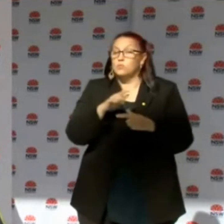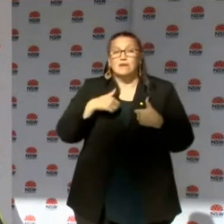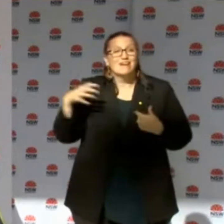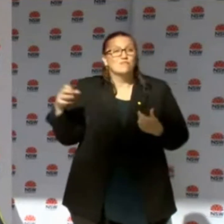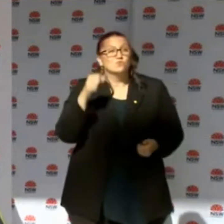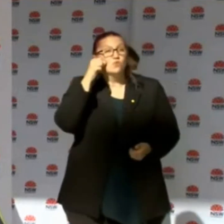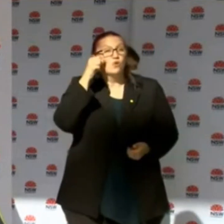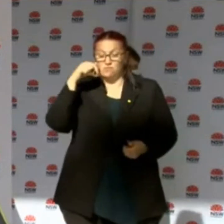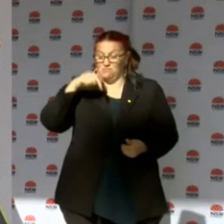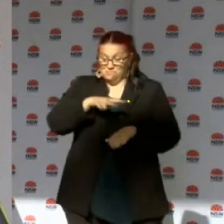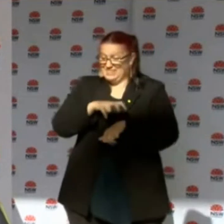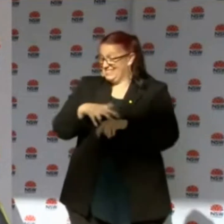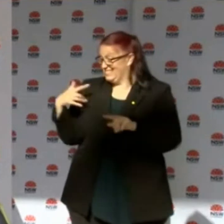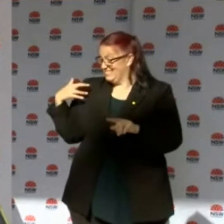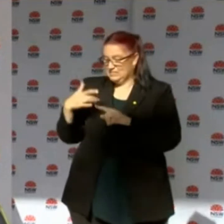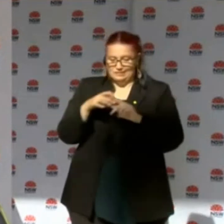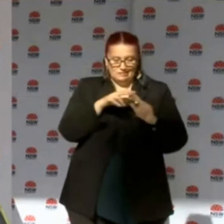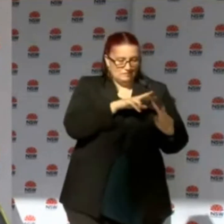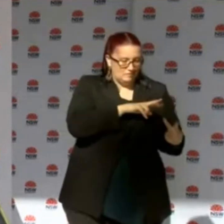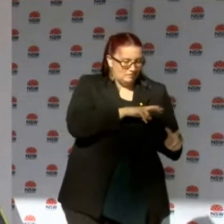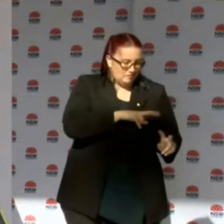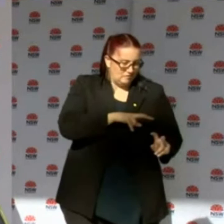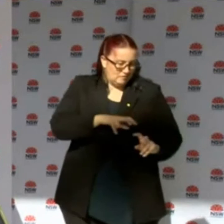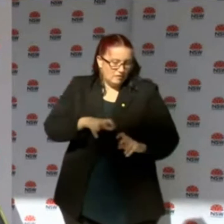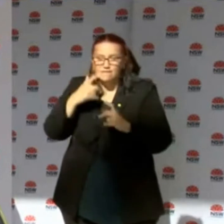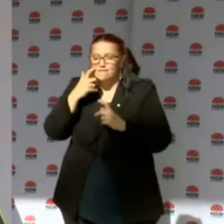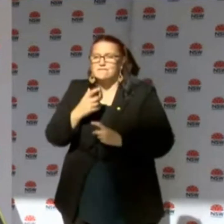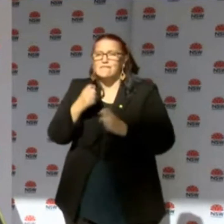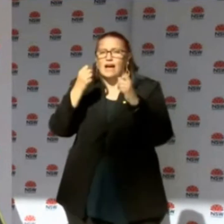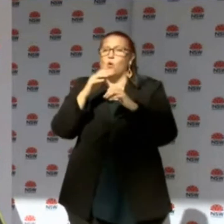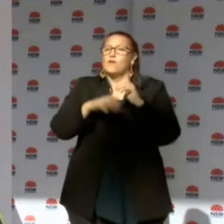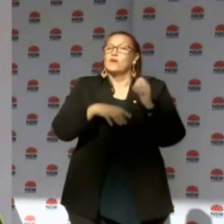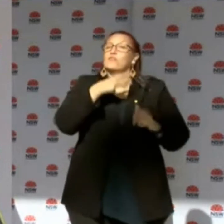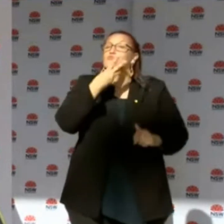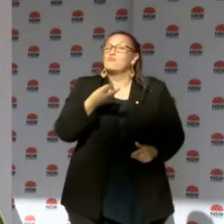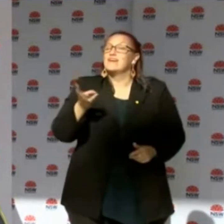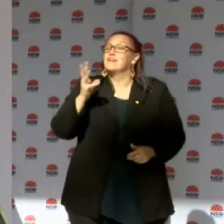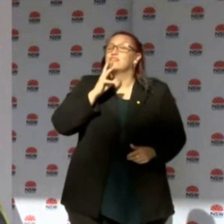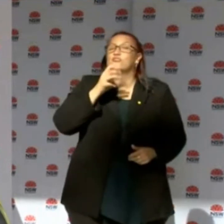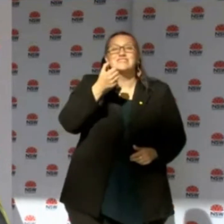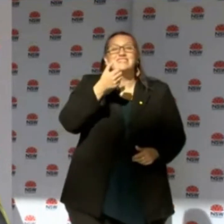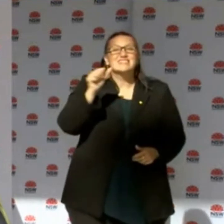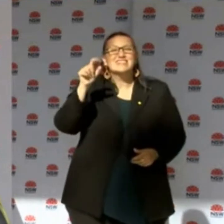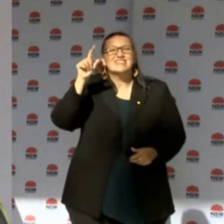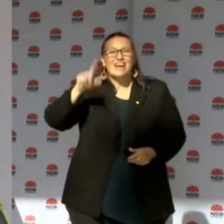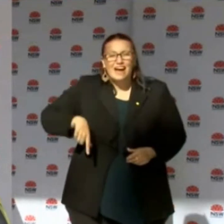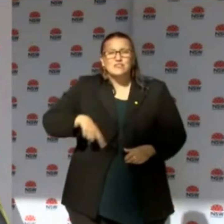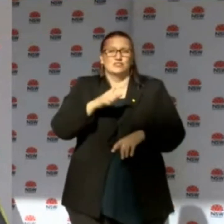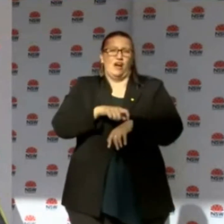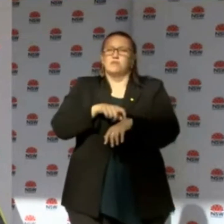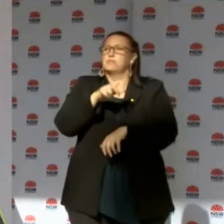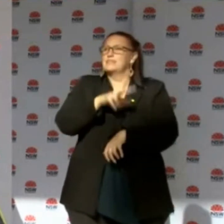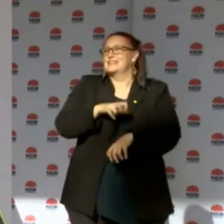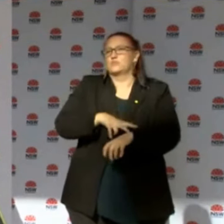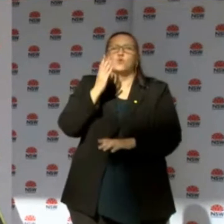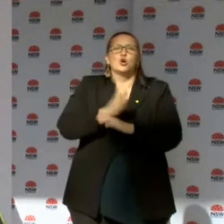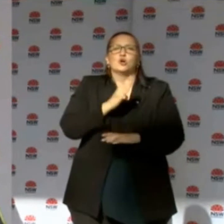operation so far there have been over 360,000 police shifts, there have been over